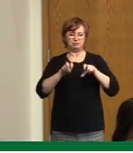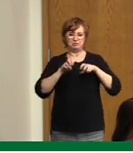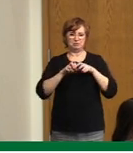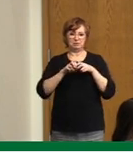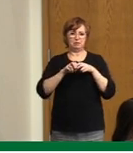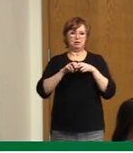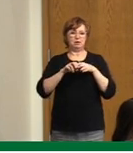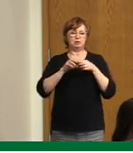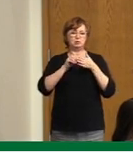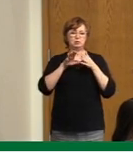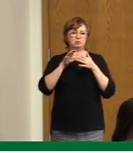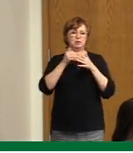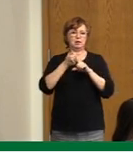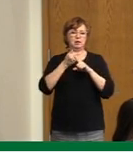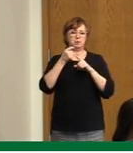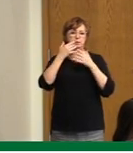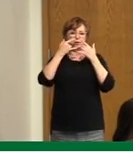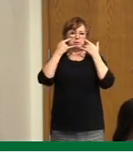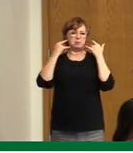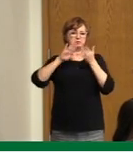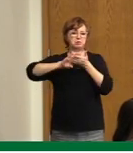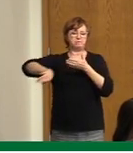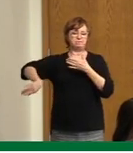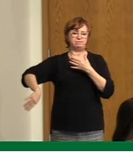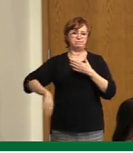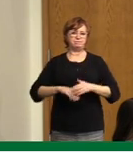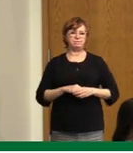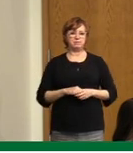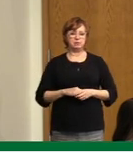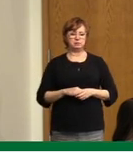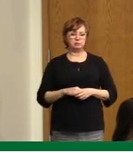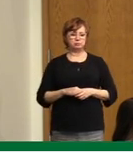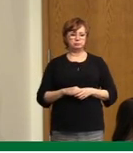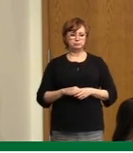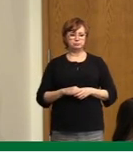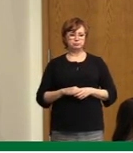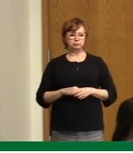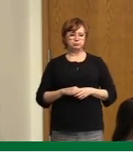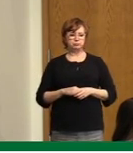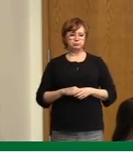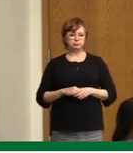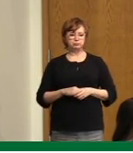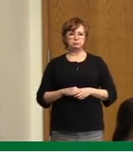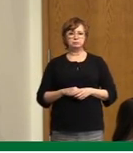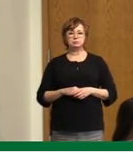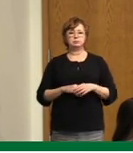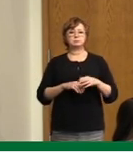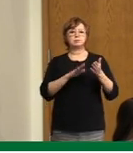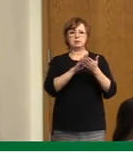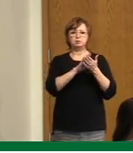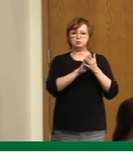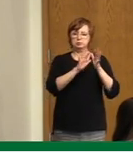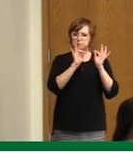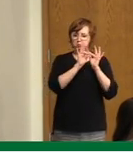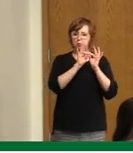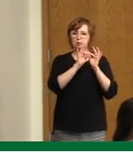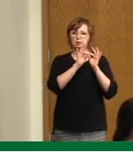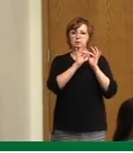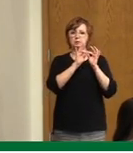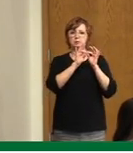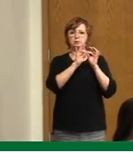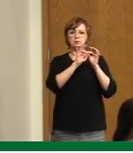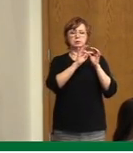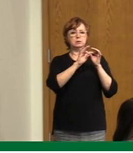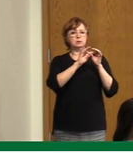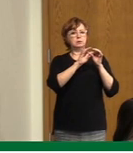all the layers being important, especially when community transmission is high, including consistent mass use, for example, in common areas like school buses. And so